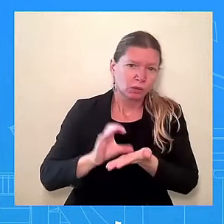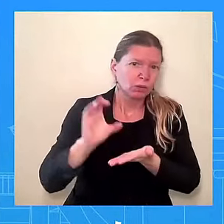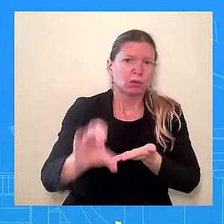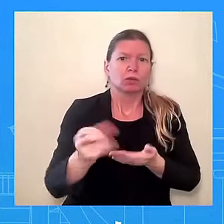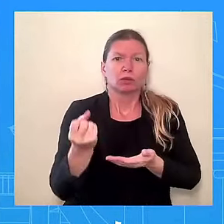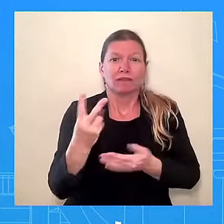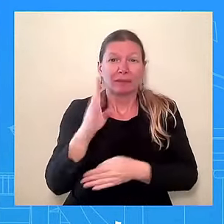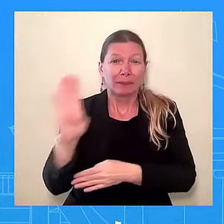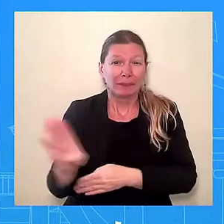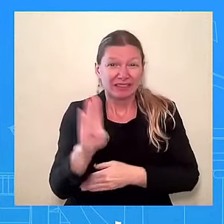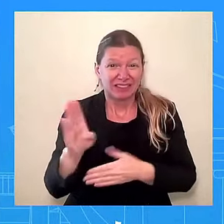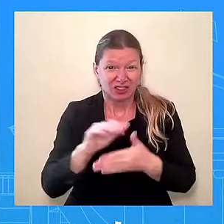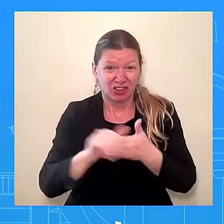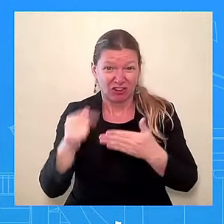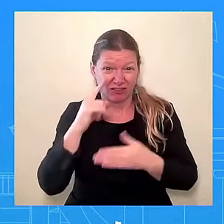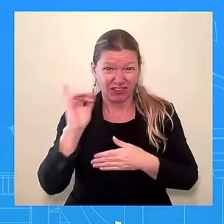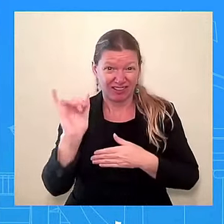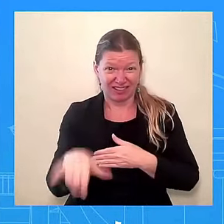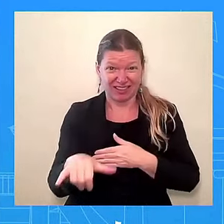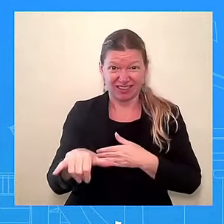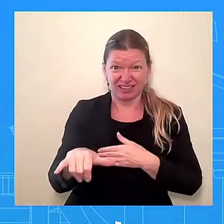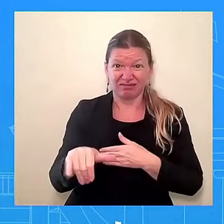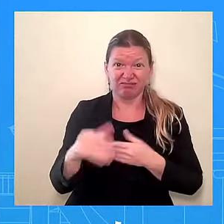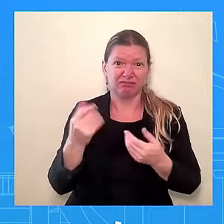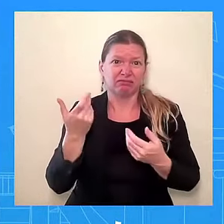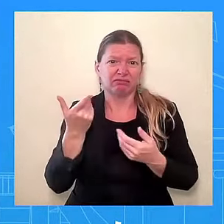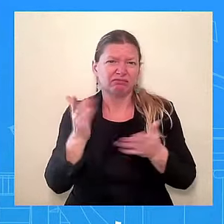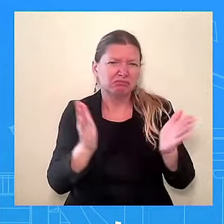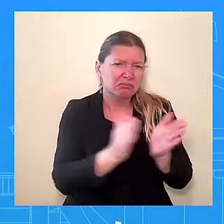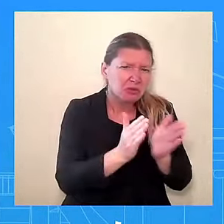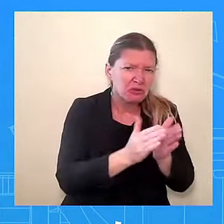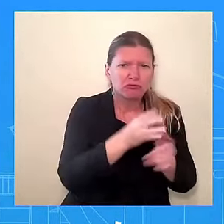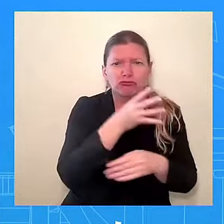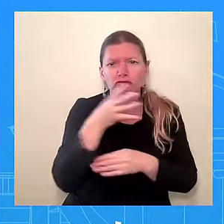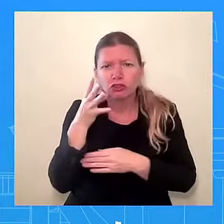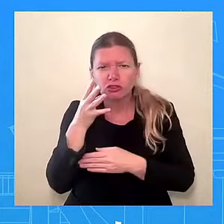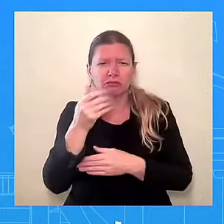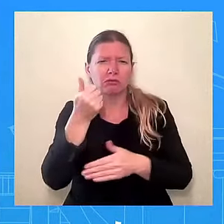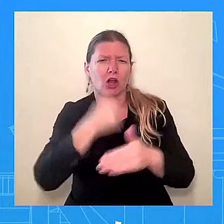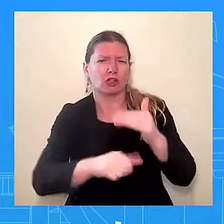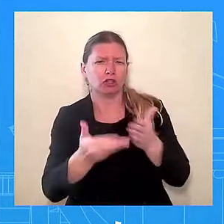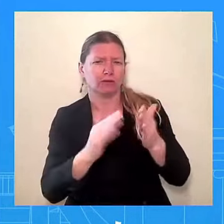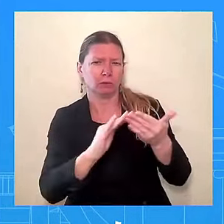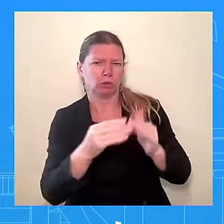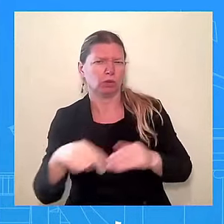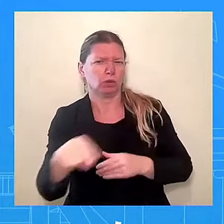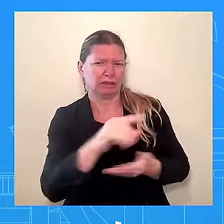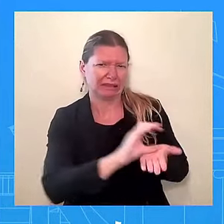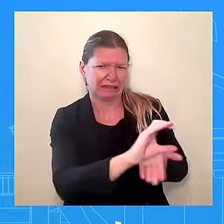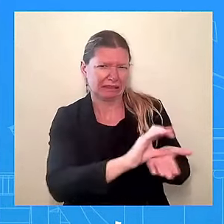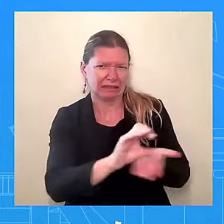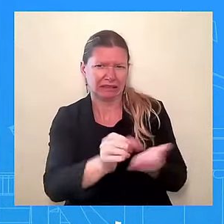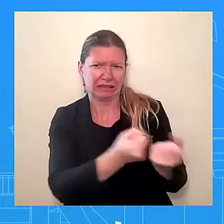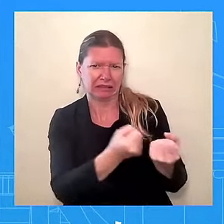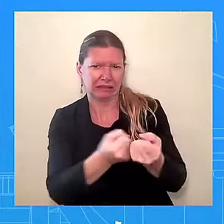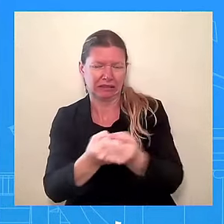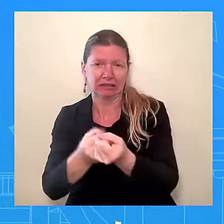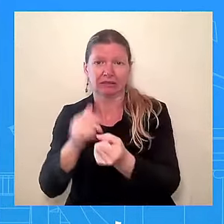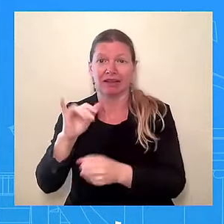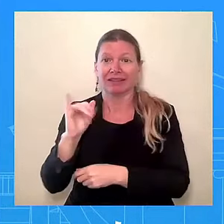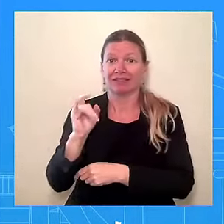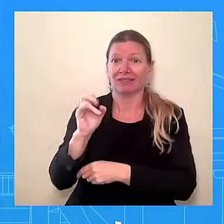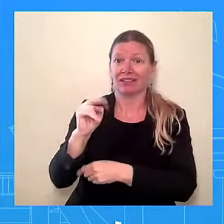cases is to give us the tools at USDA, not just to help people, but to show to them that USDA is open for business,